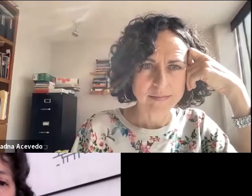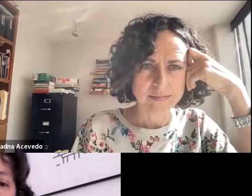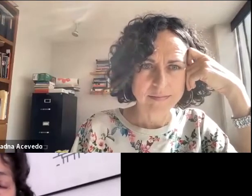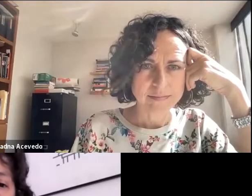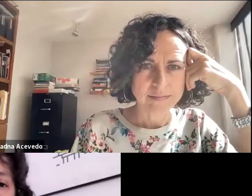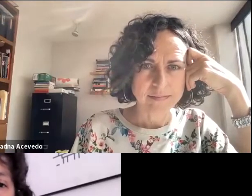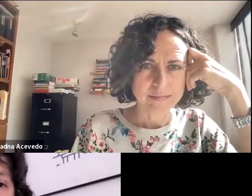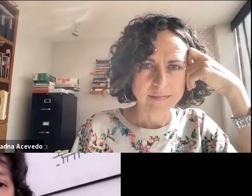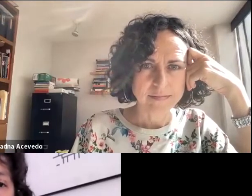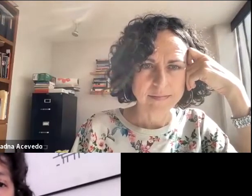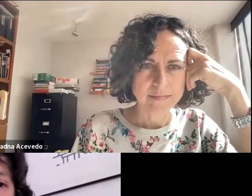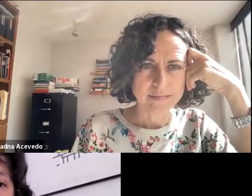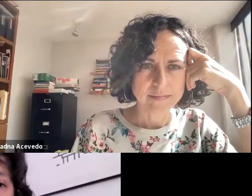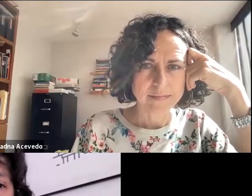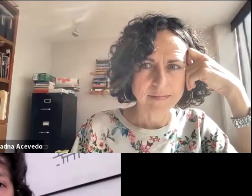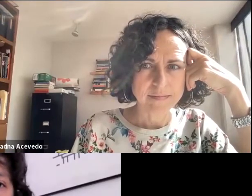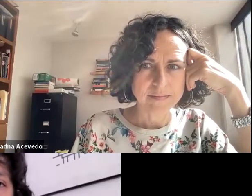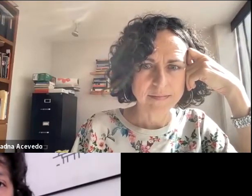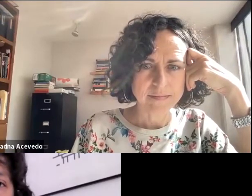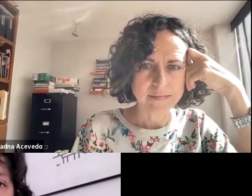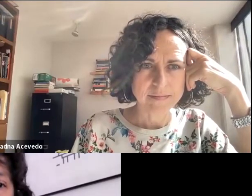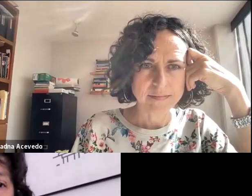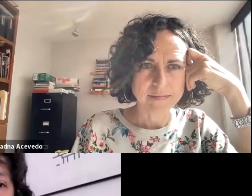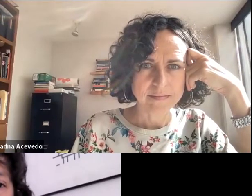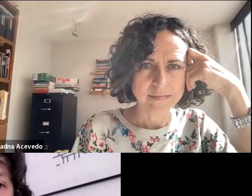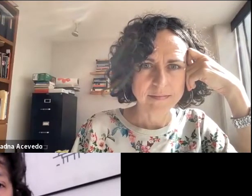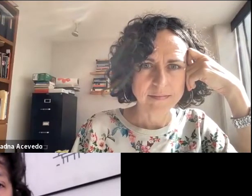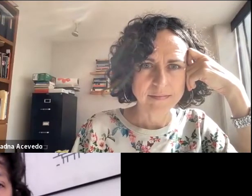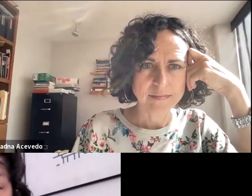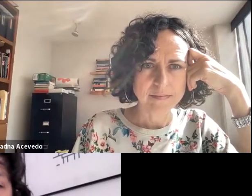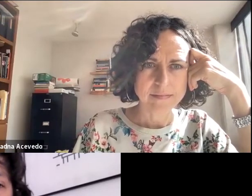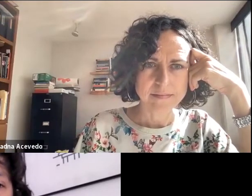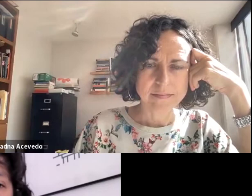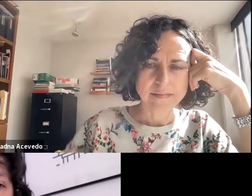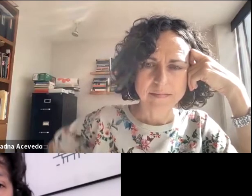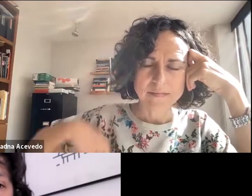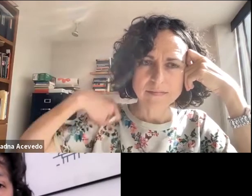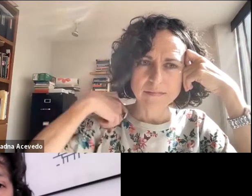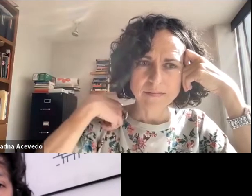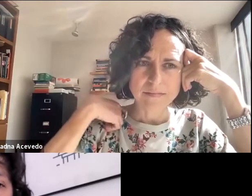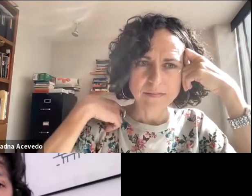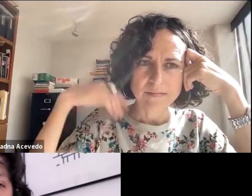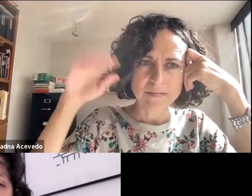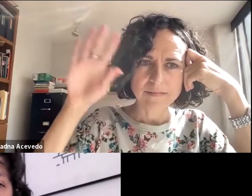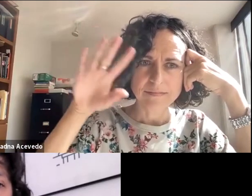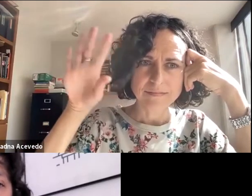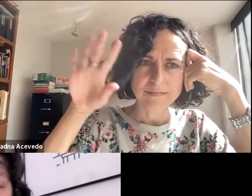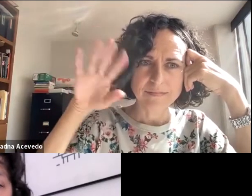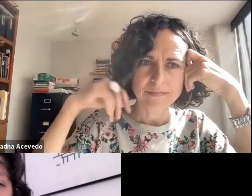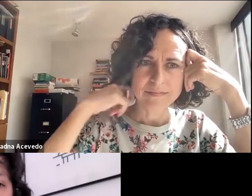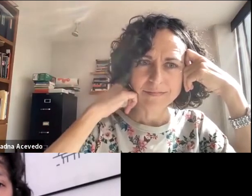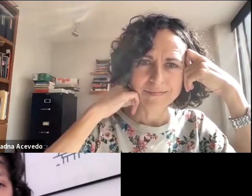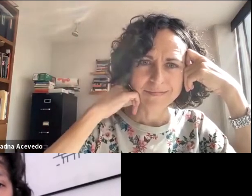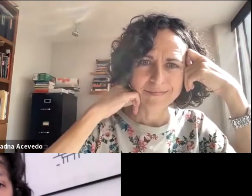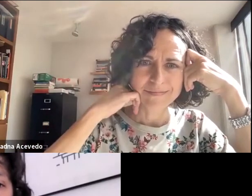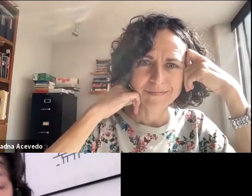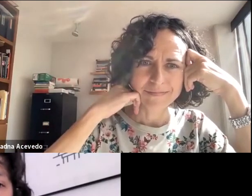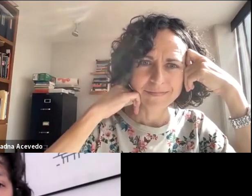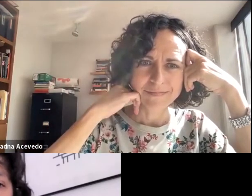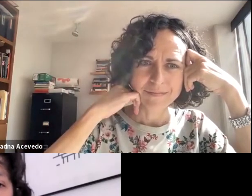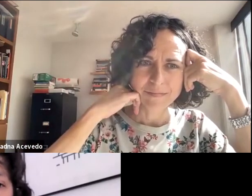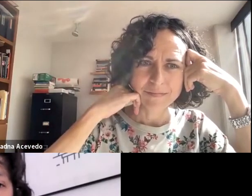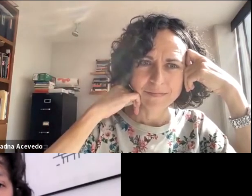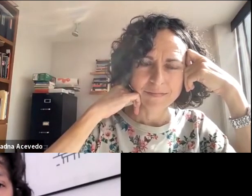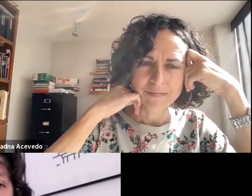our first speakers, Laura Chasero and Ariana Acevedo, both